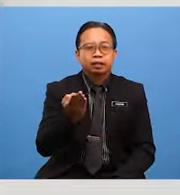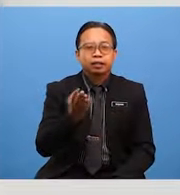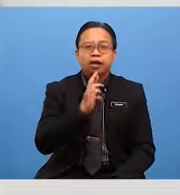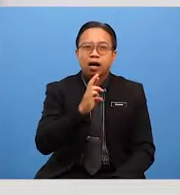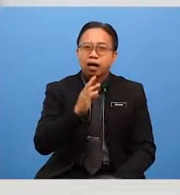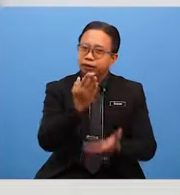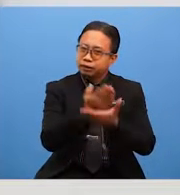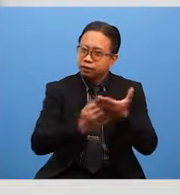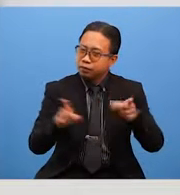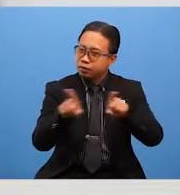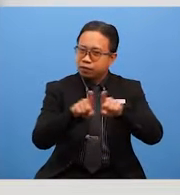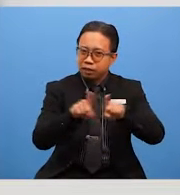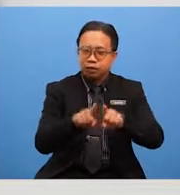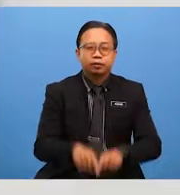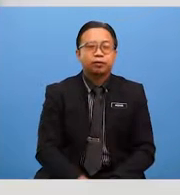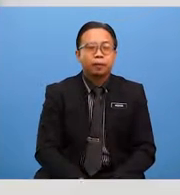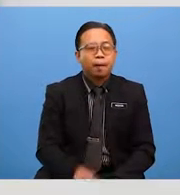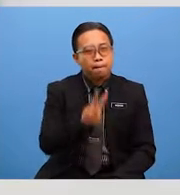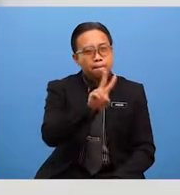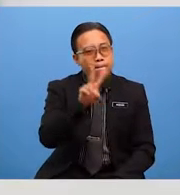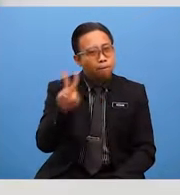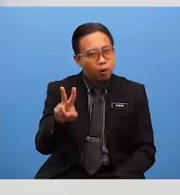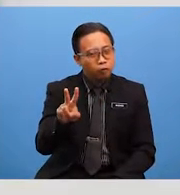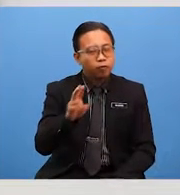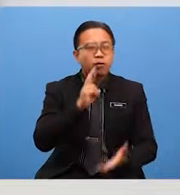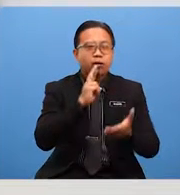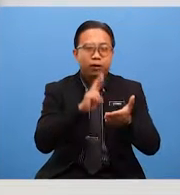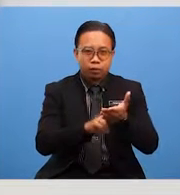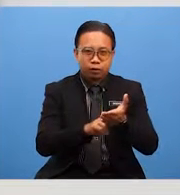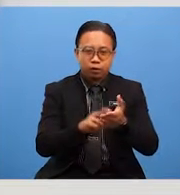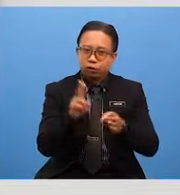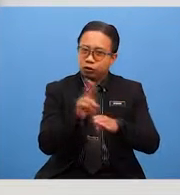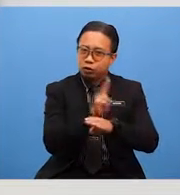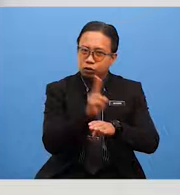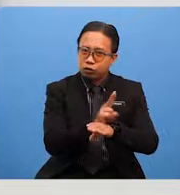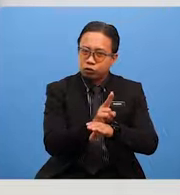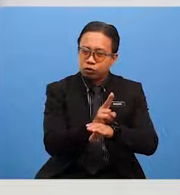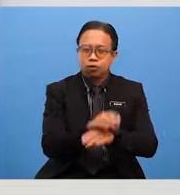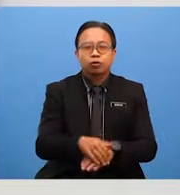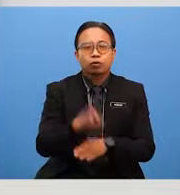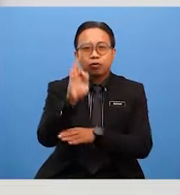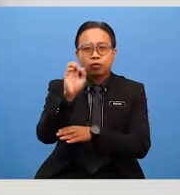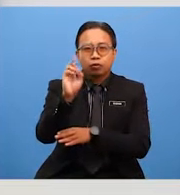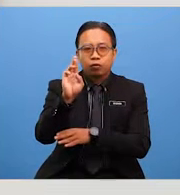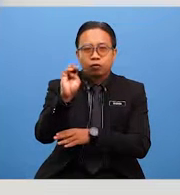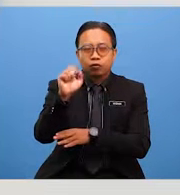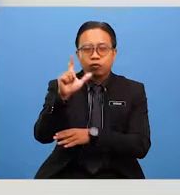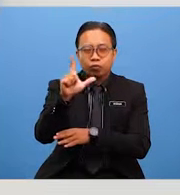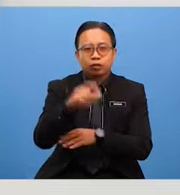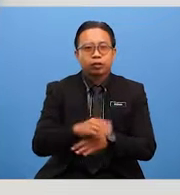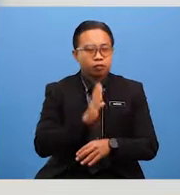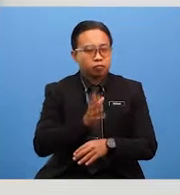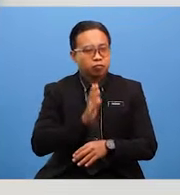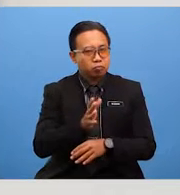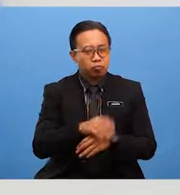similarities. Both the reports use formal tone, have titles, and with